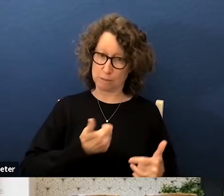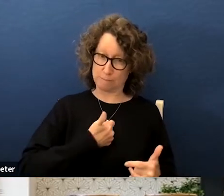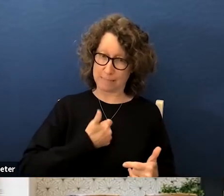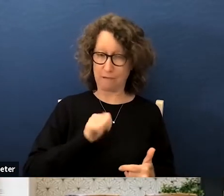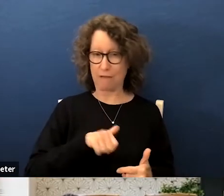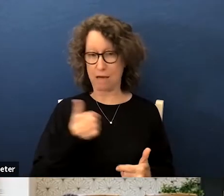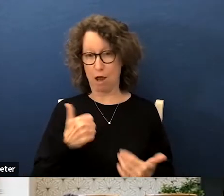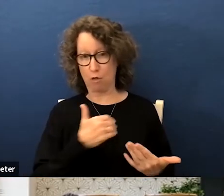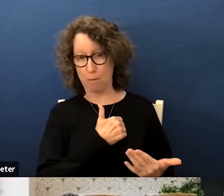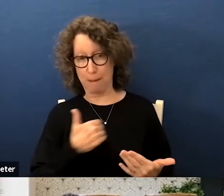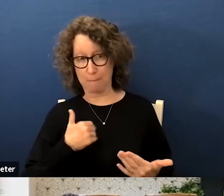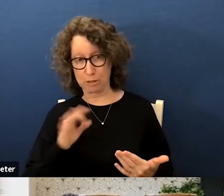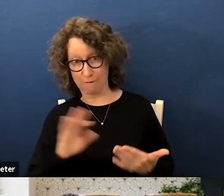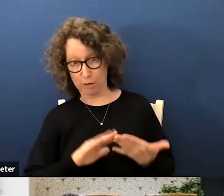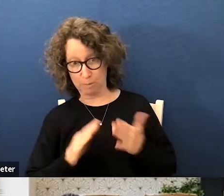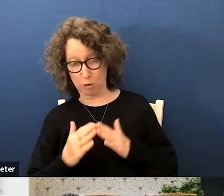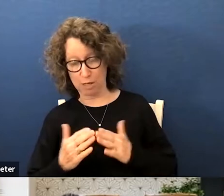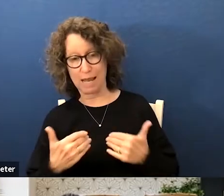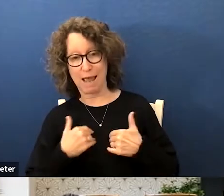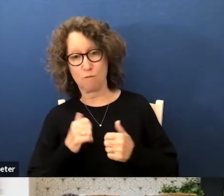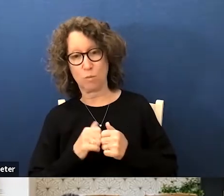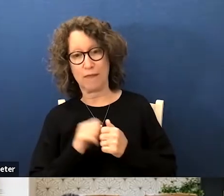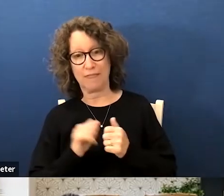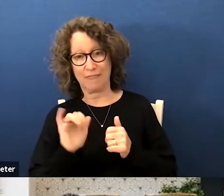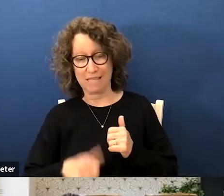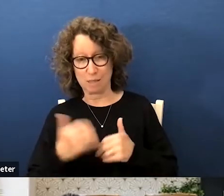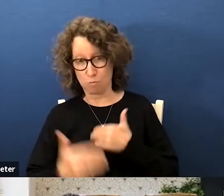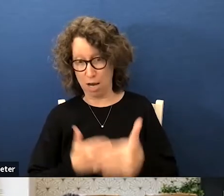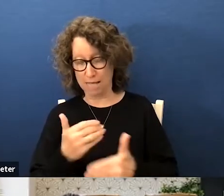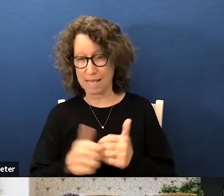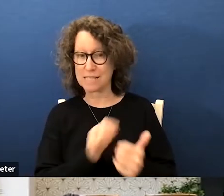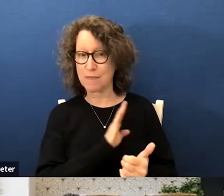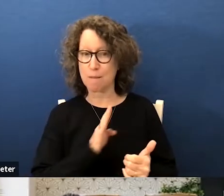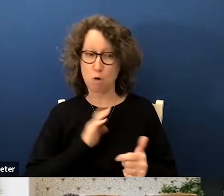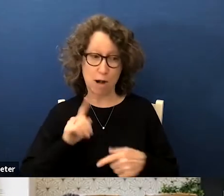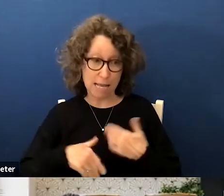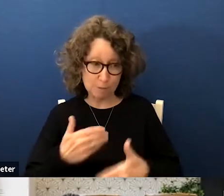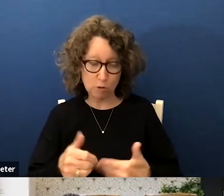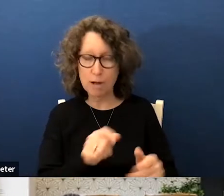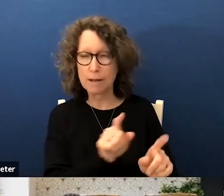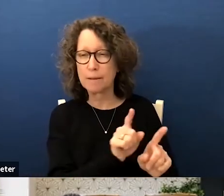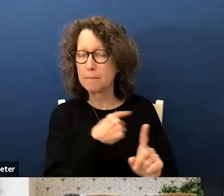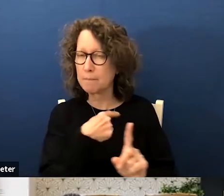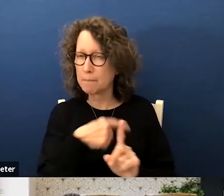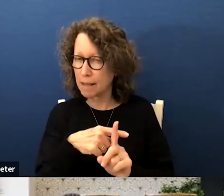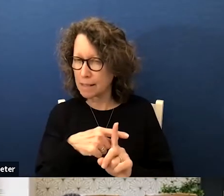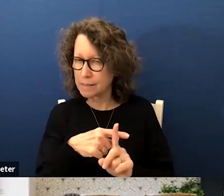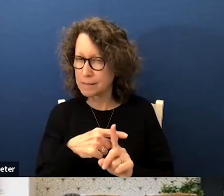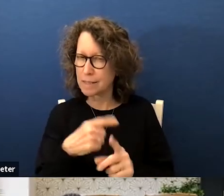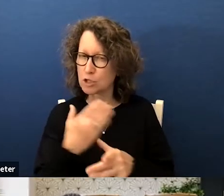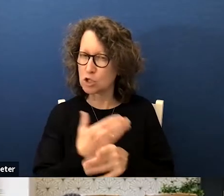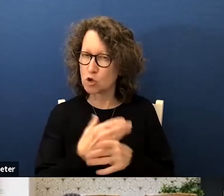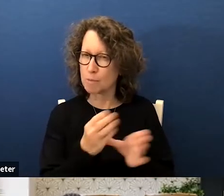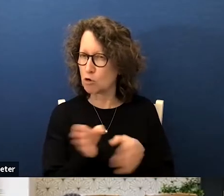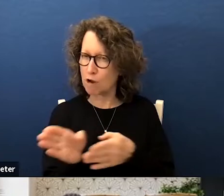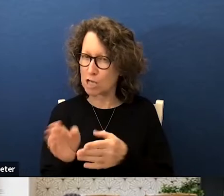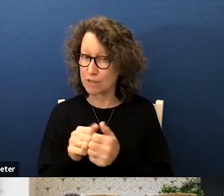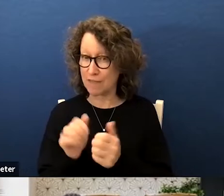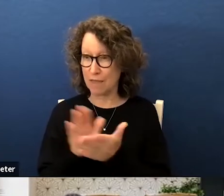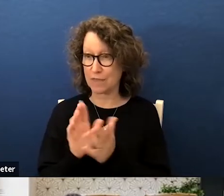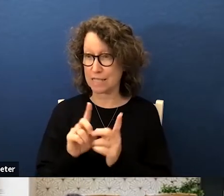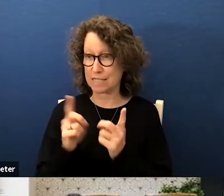community members have with the redistricting process that the board has been conducting as well as the disturbing direction the district